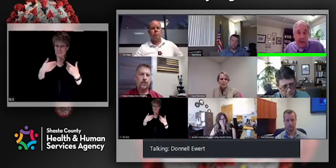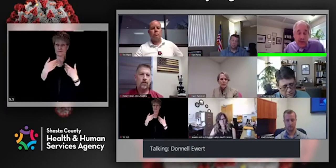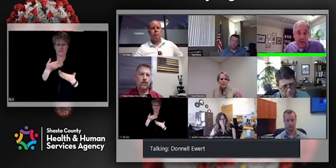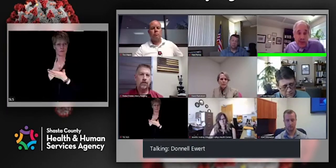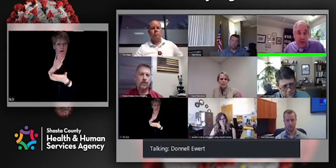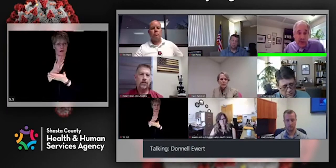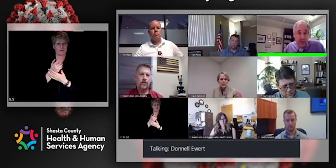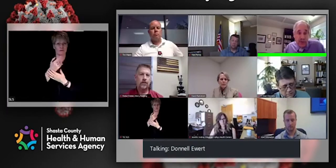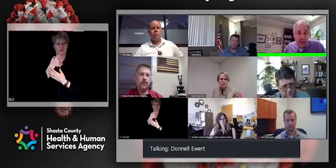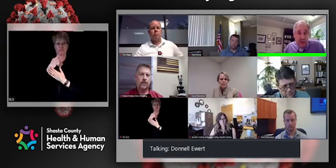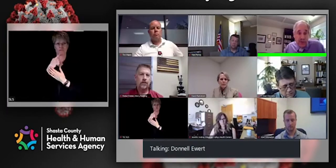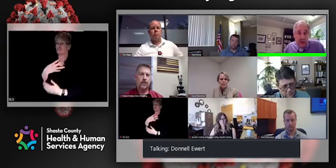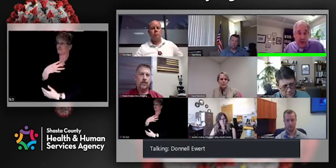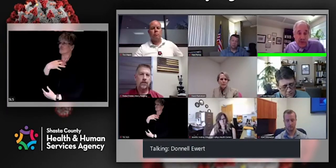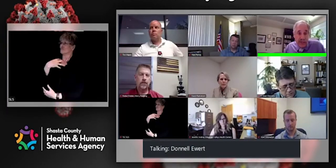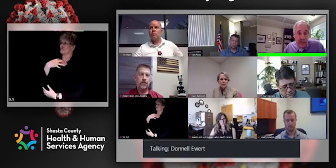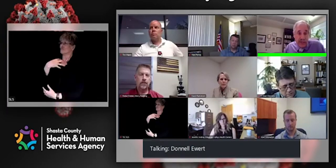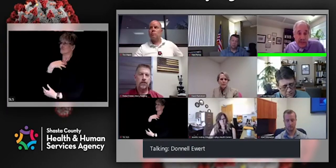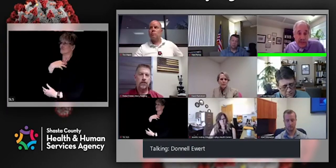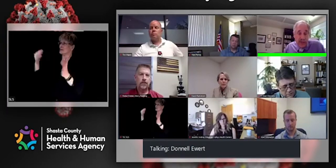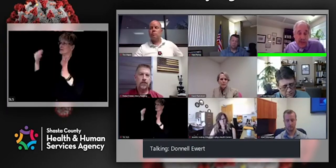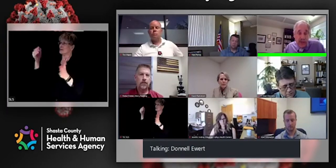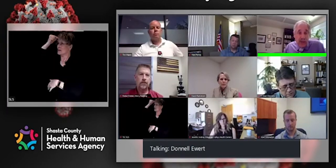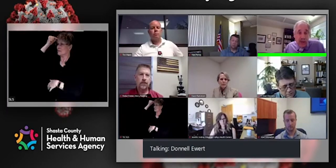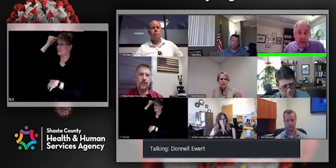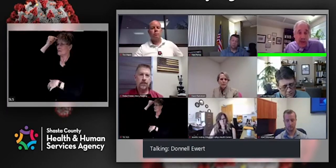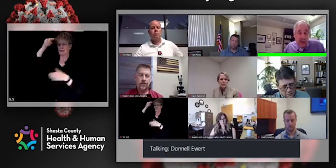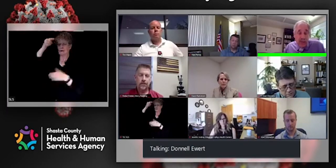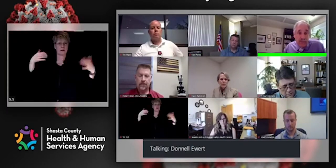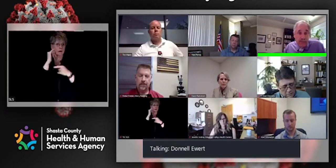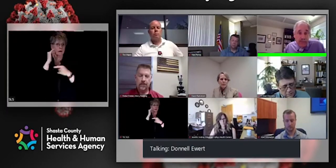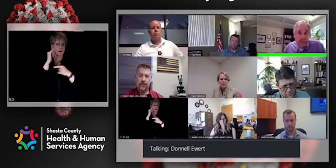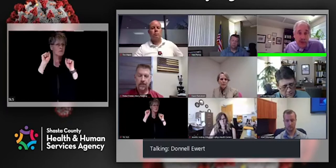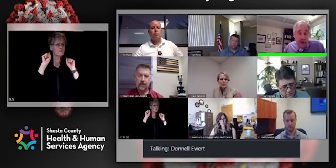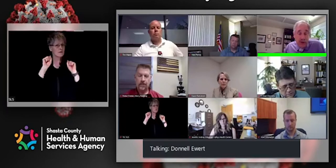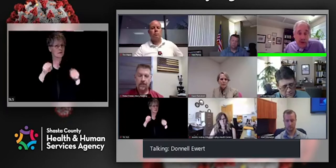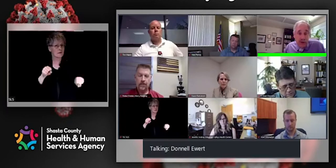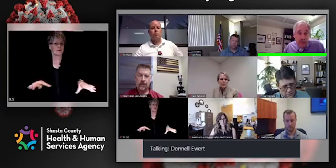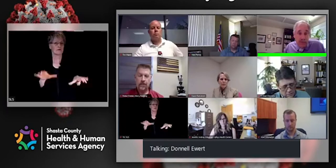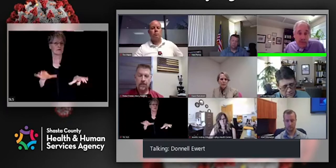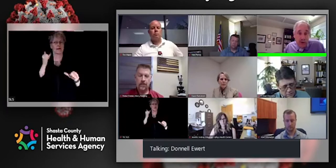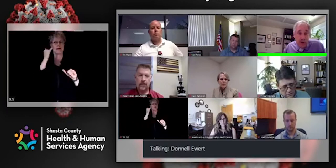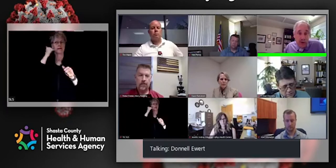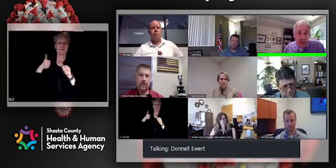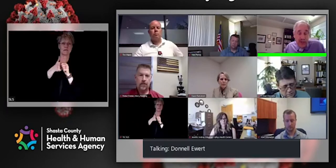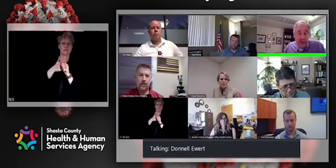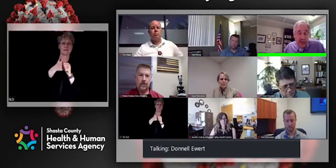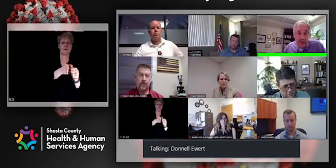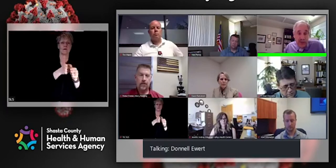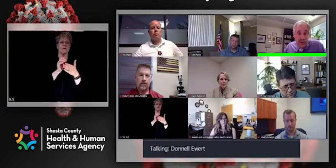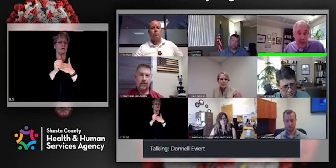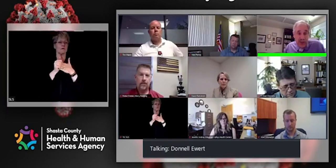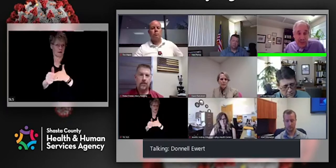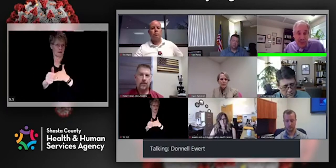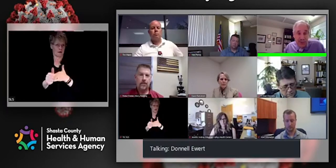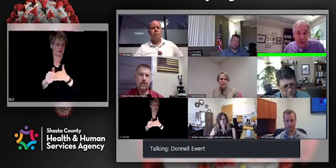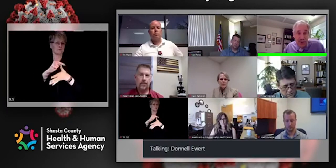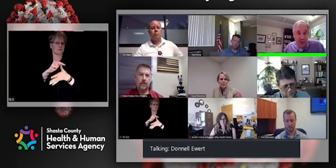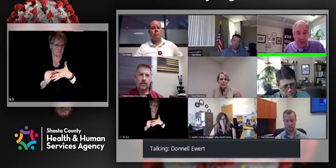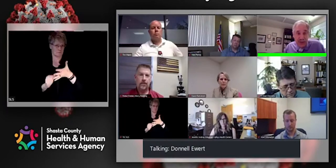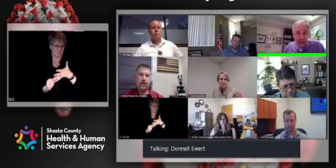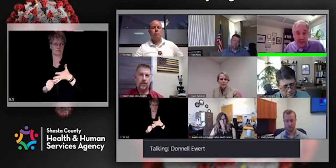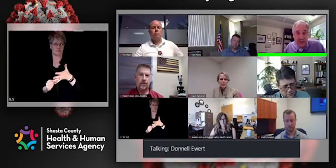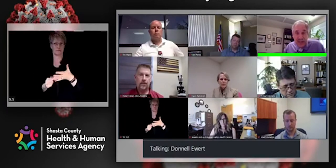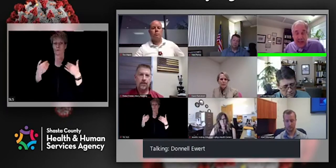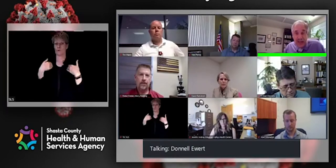In California, they can do so if they followed certain guidelines. Um, there are protests, every Tuesday, the